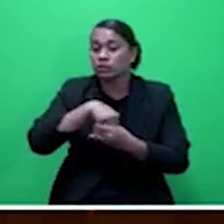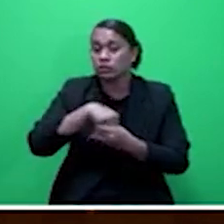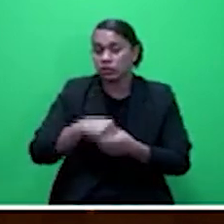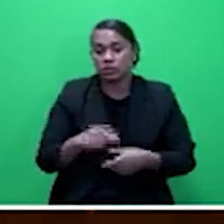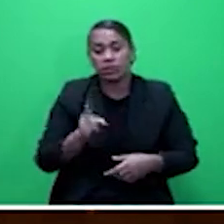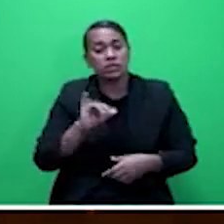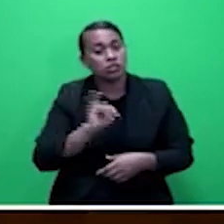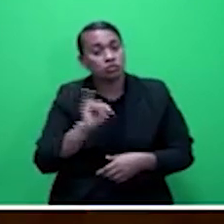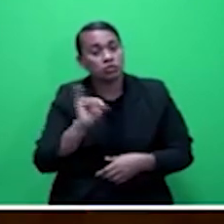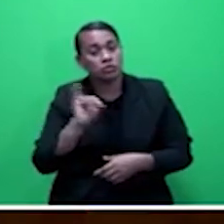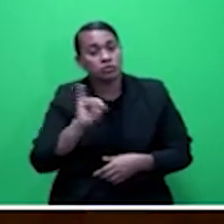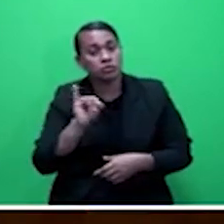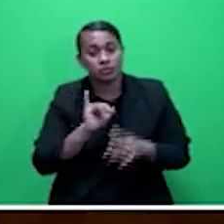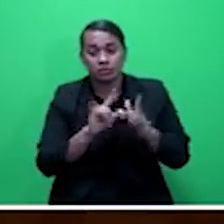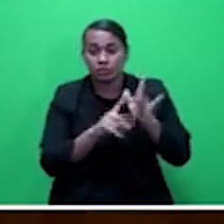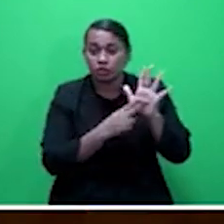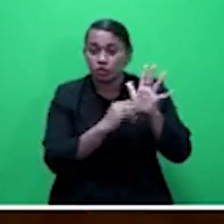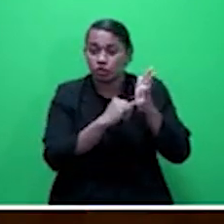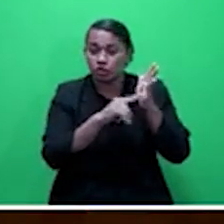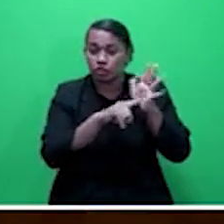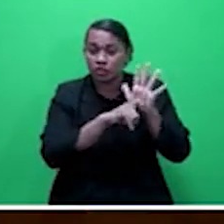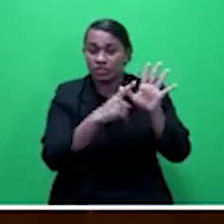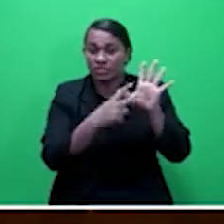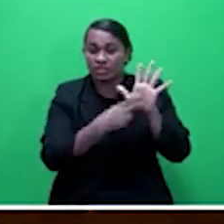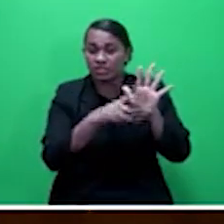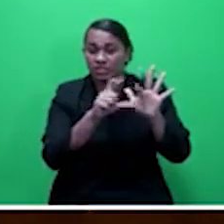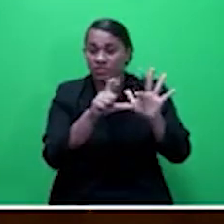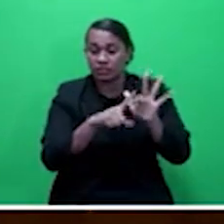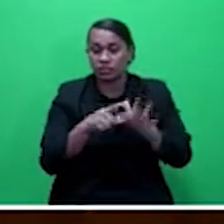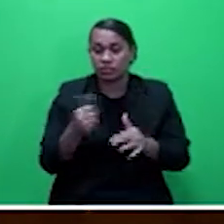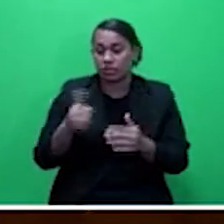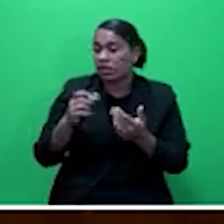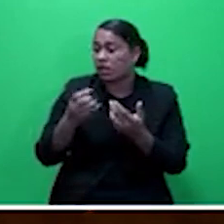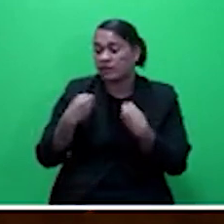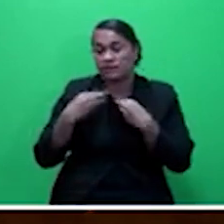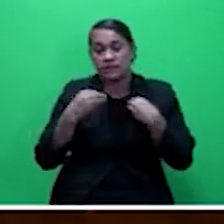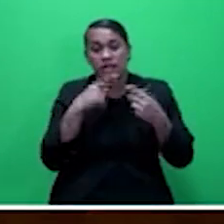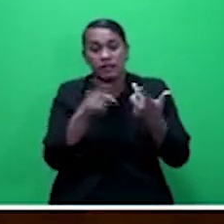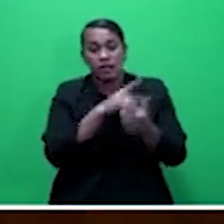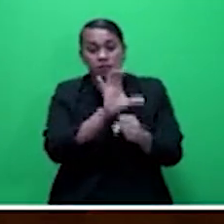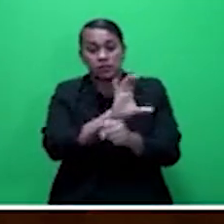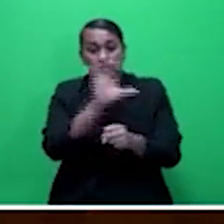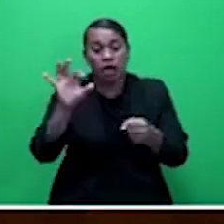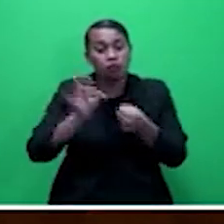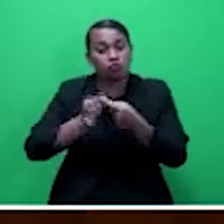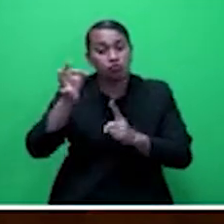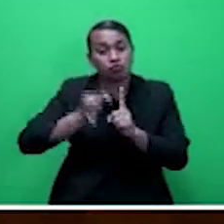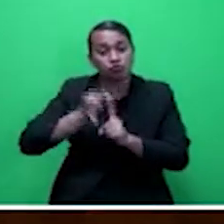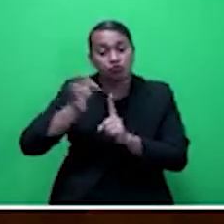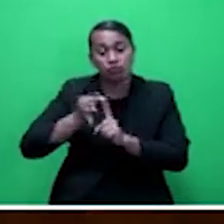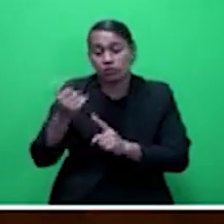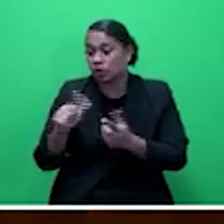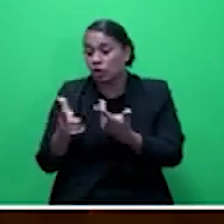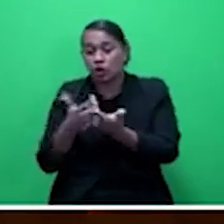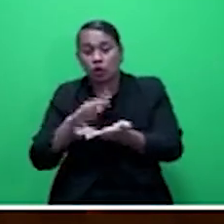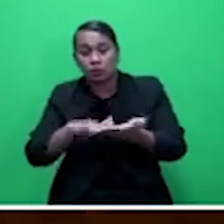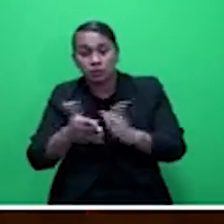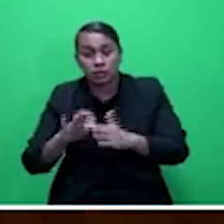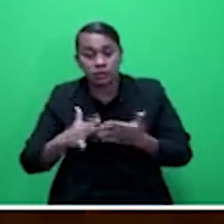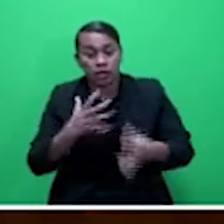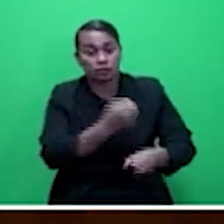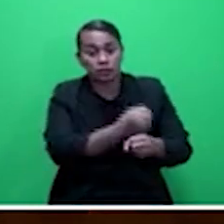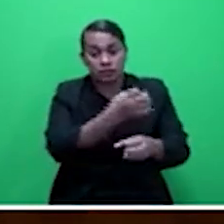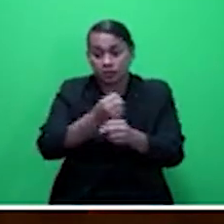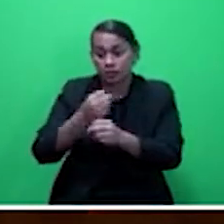industry stakeholders to increase penetration into the communities for increased update on insurance.